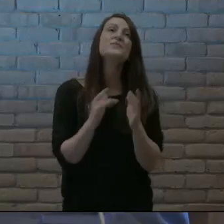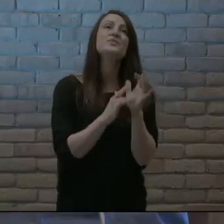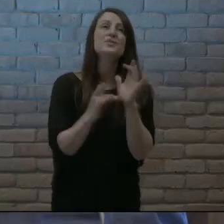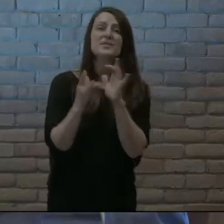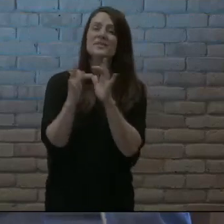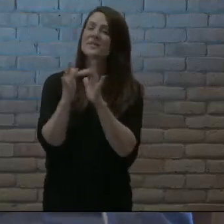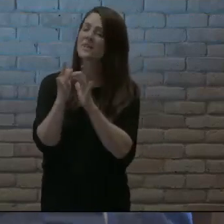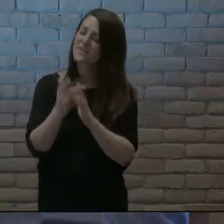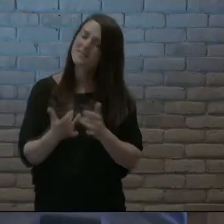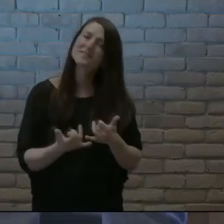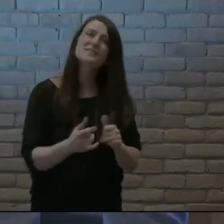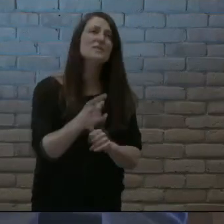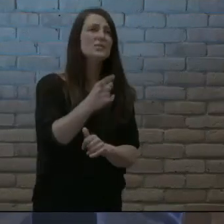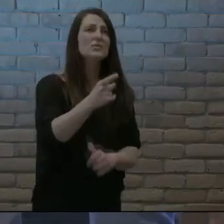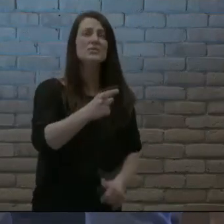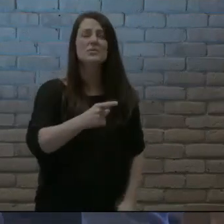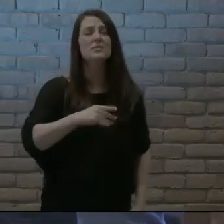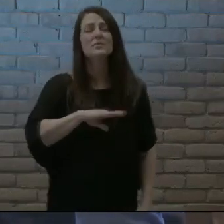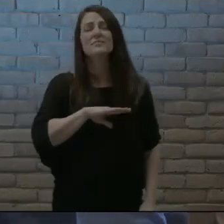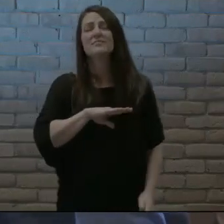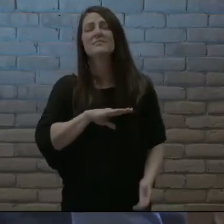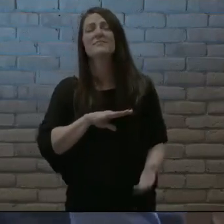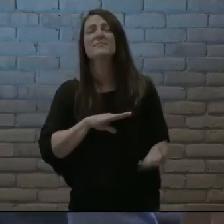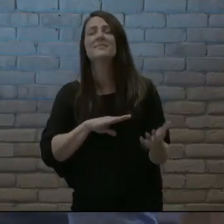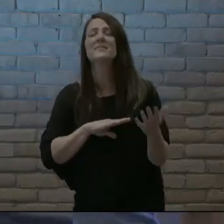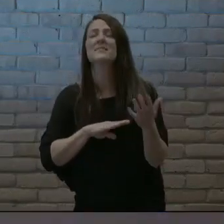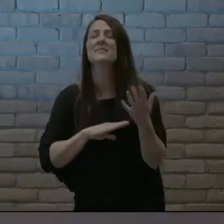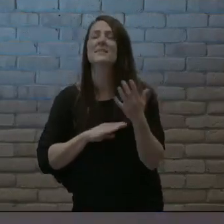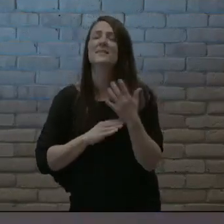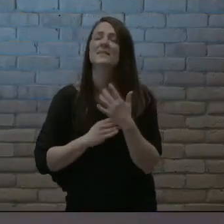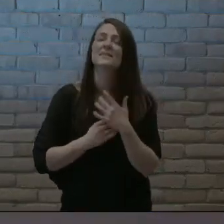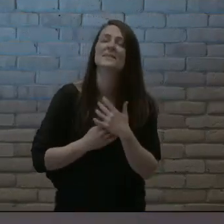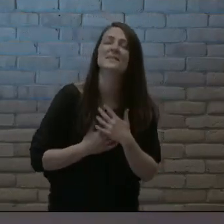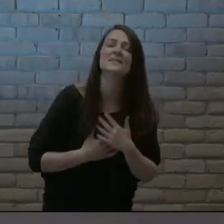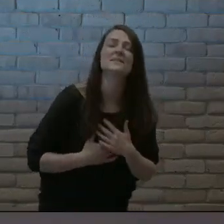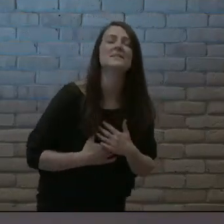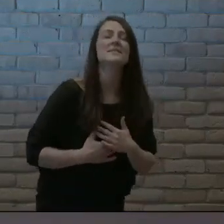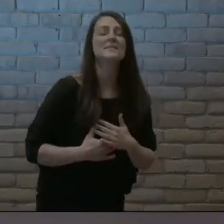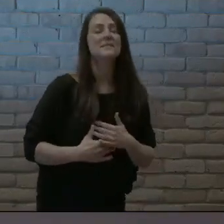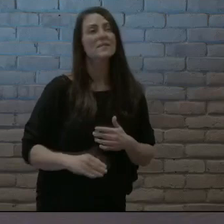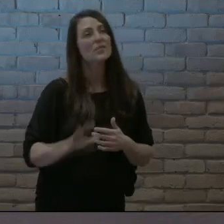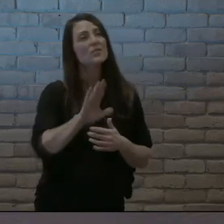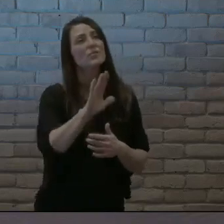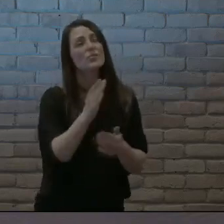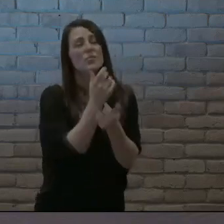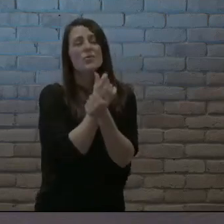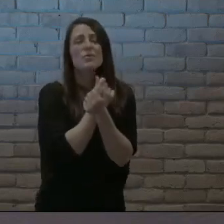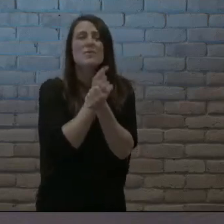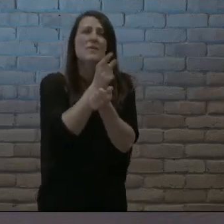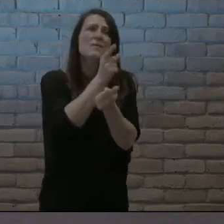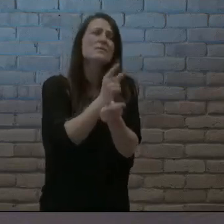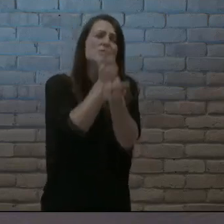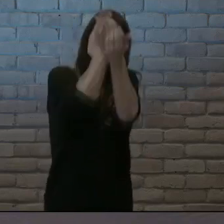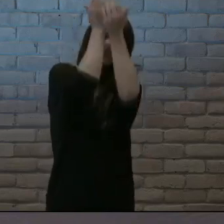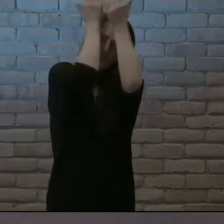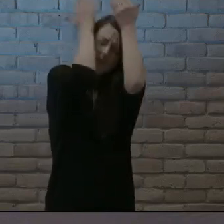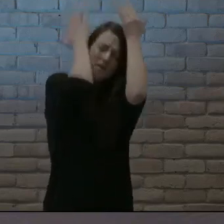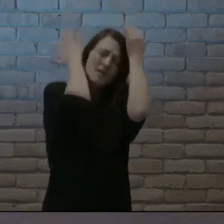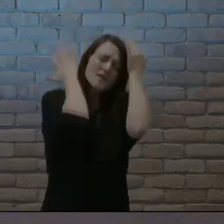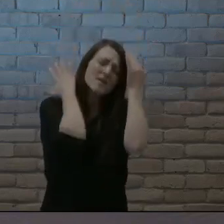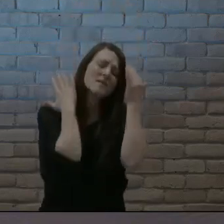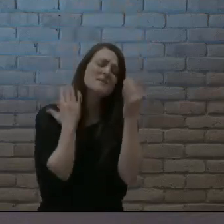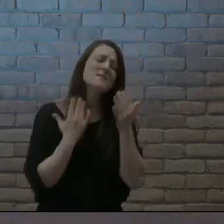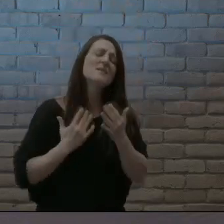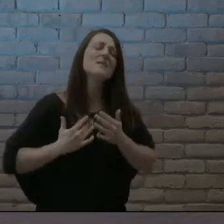Jesus you're still in love Jesus Lead me with